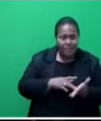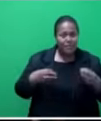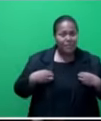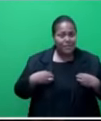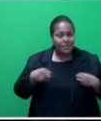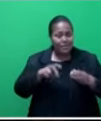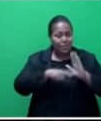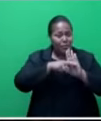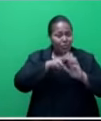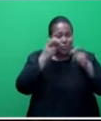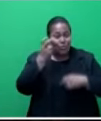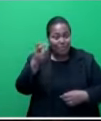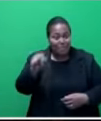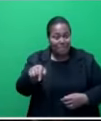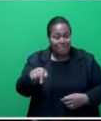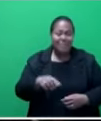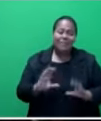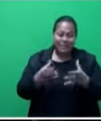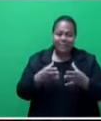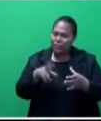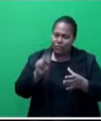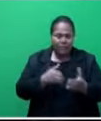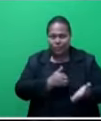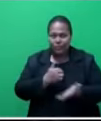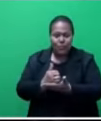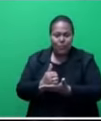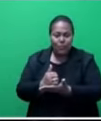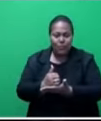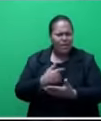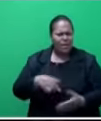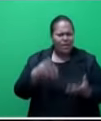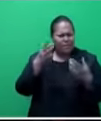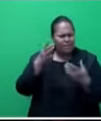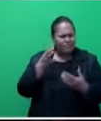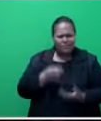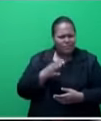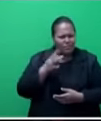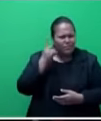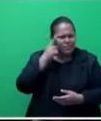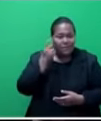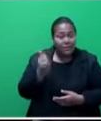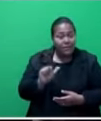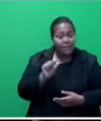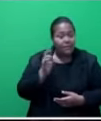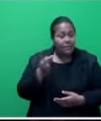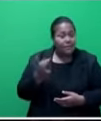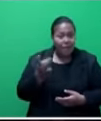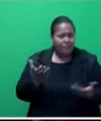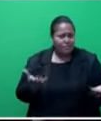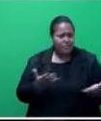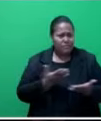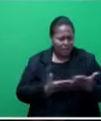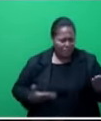and which need to be supported, I don't see any kind of comprehensive